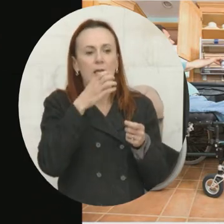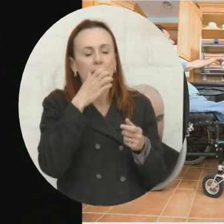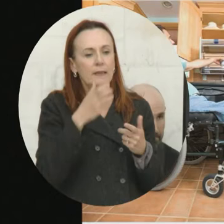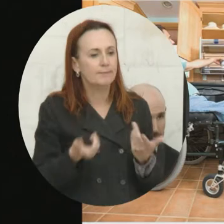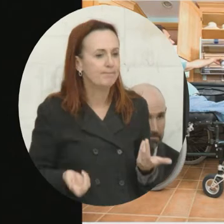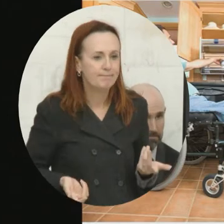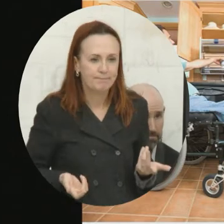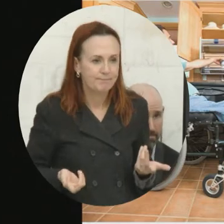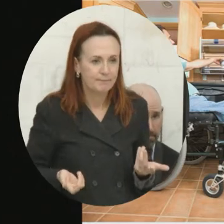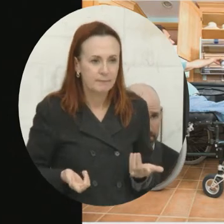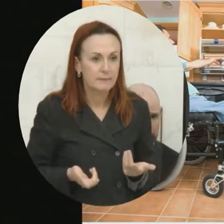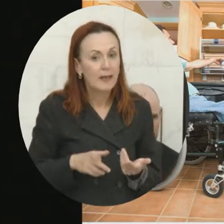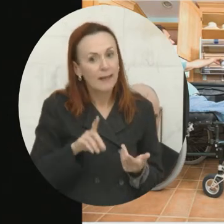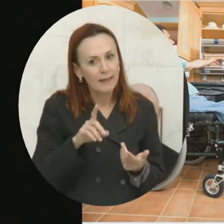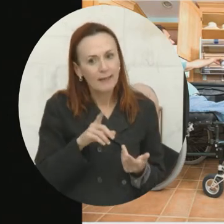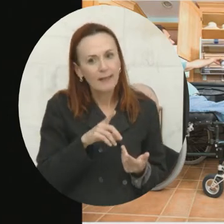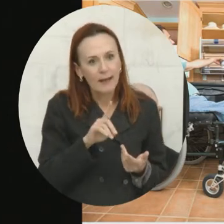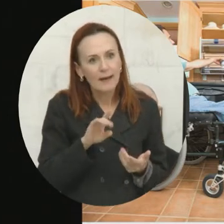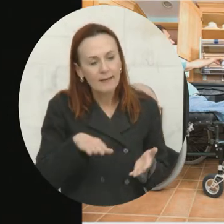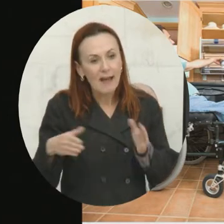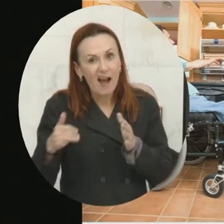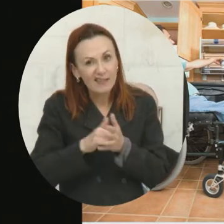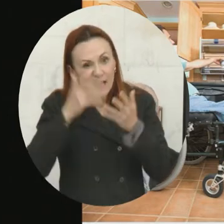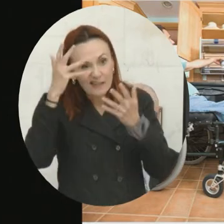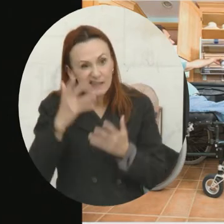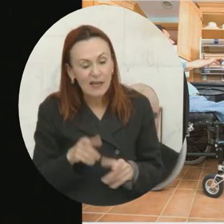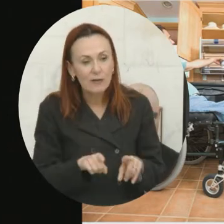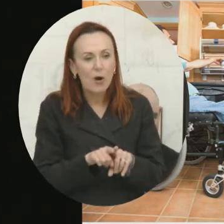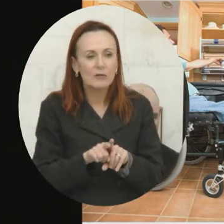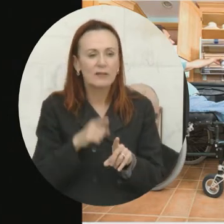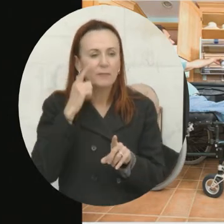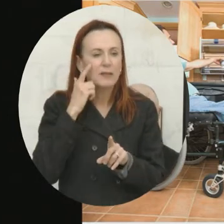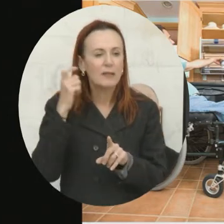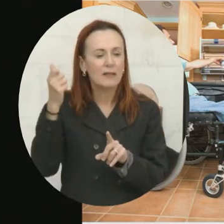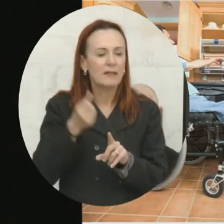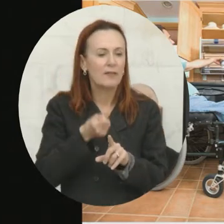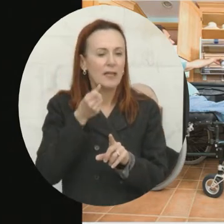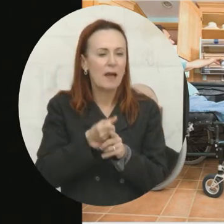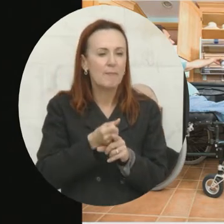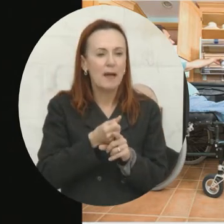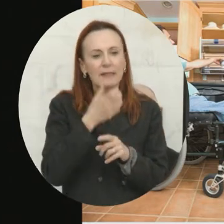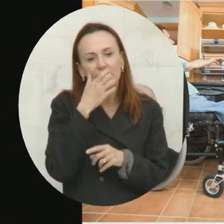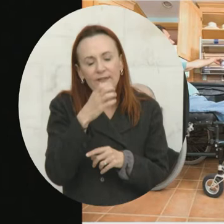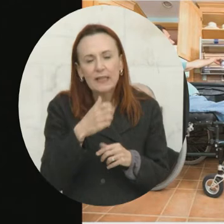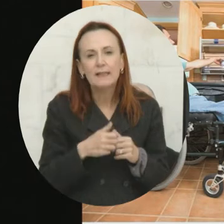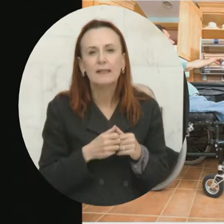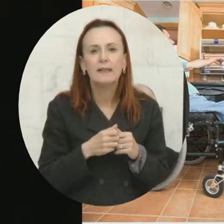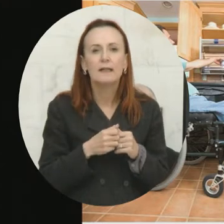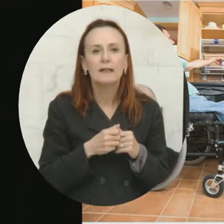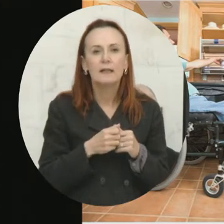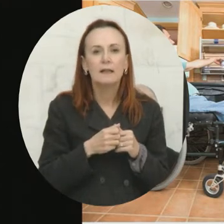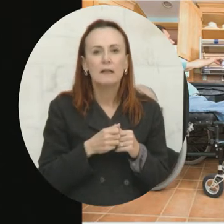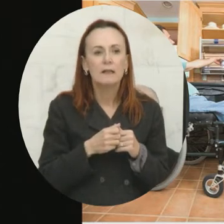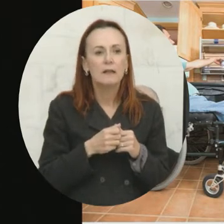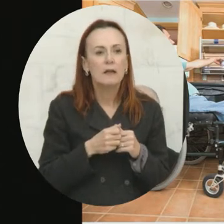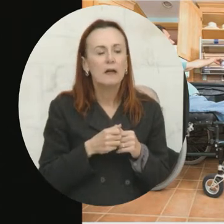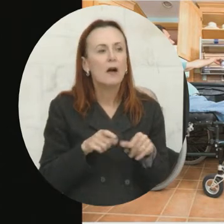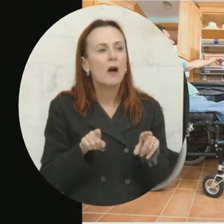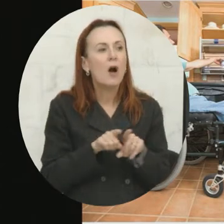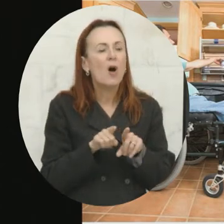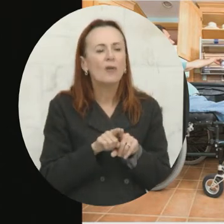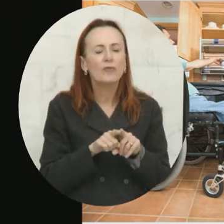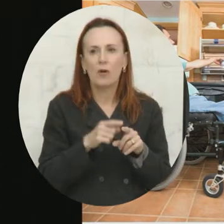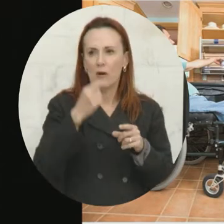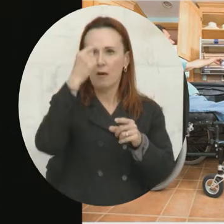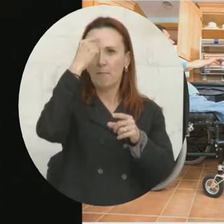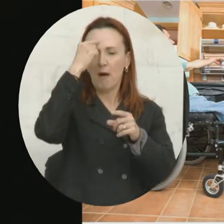the tragedy is not only did they die, but because of the impact of heat, and we can talk more about this another time, they lost their cognitive ability to call